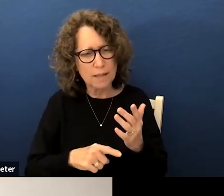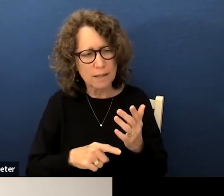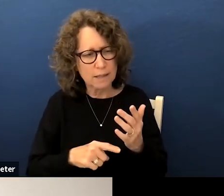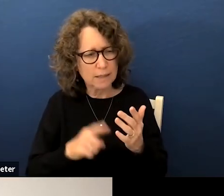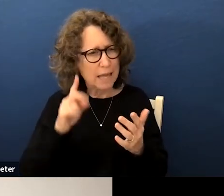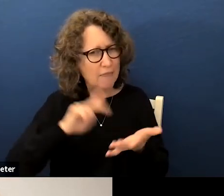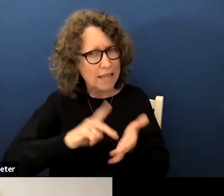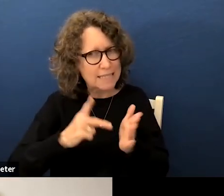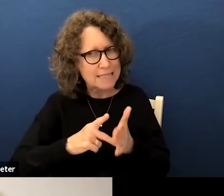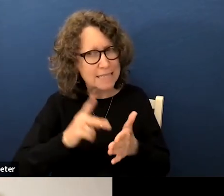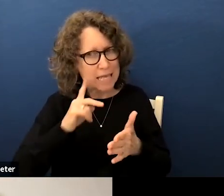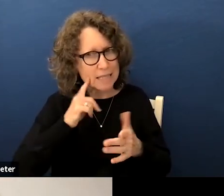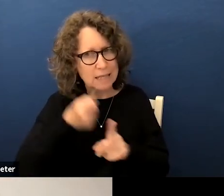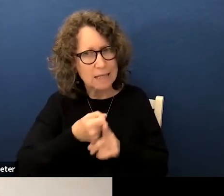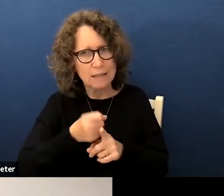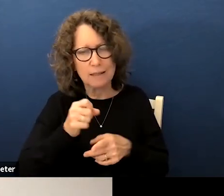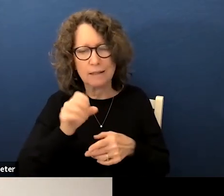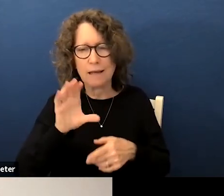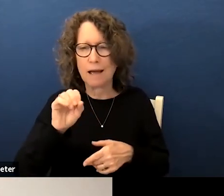consequences